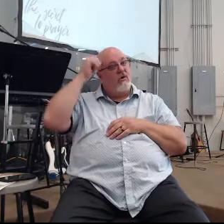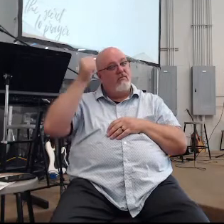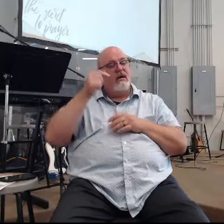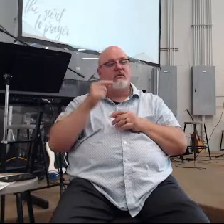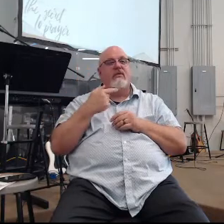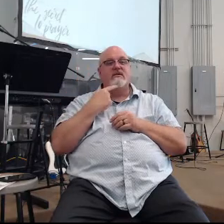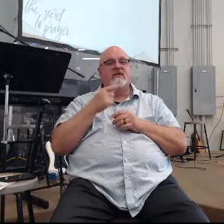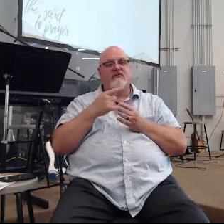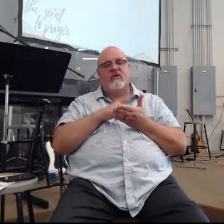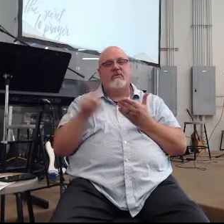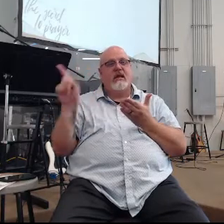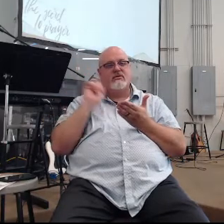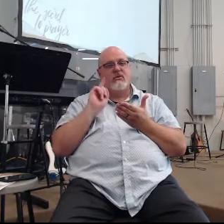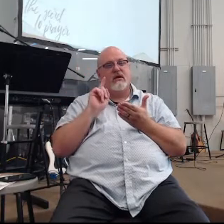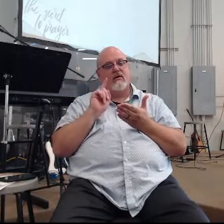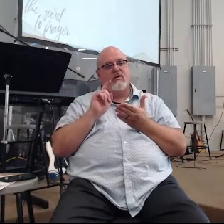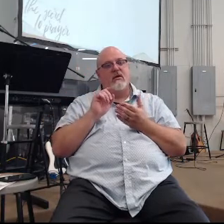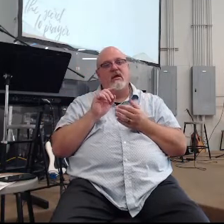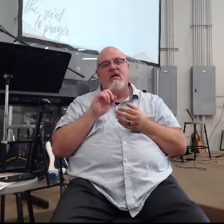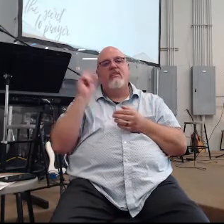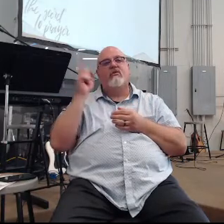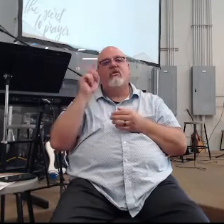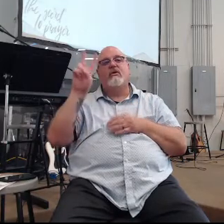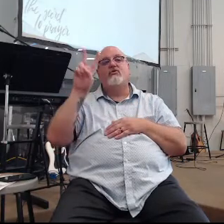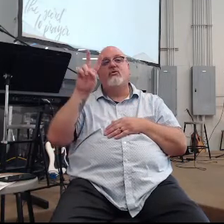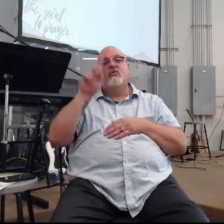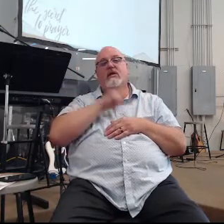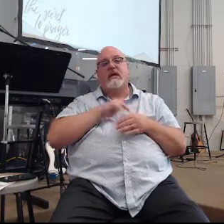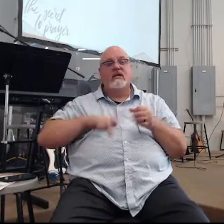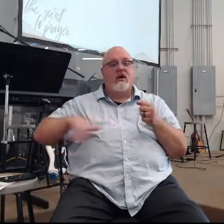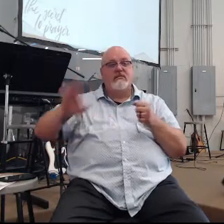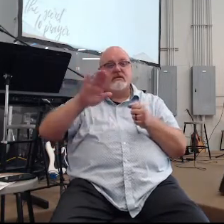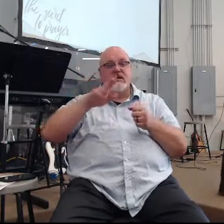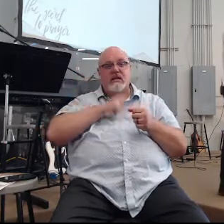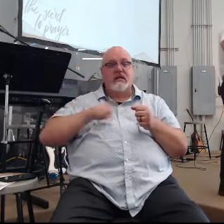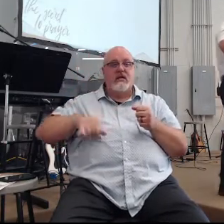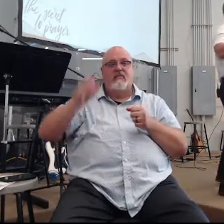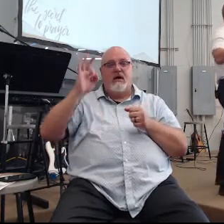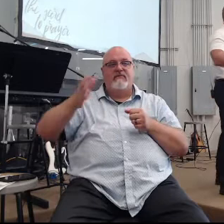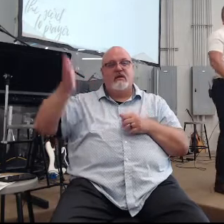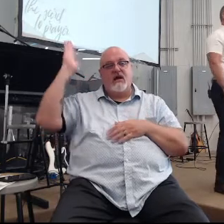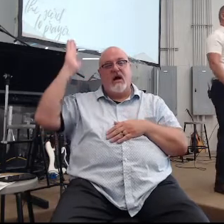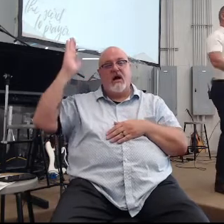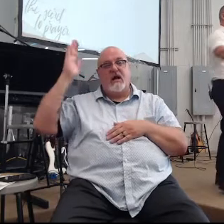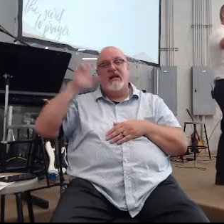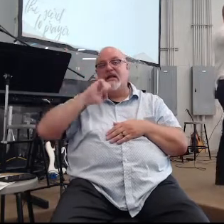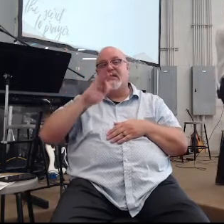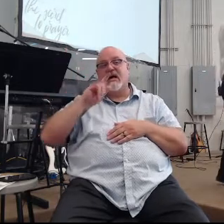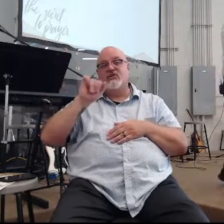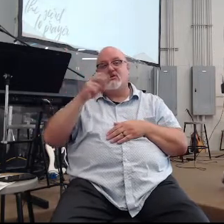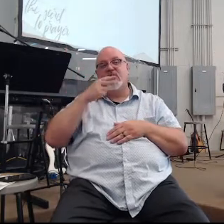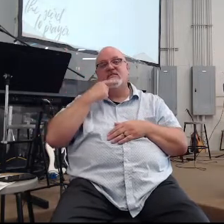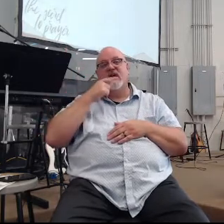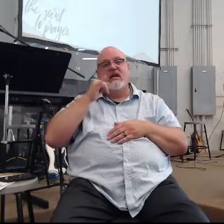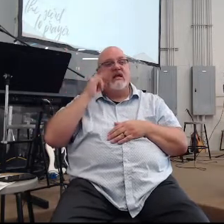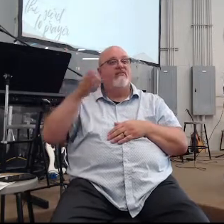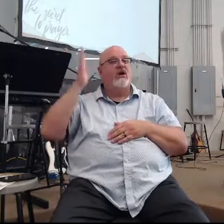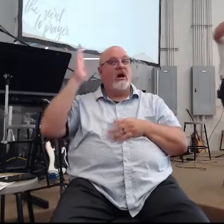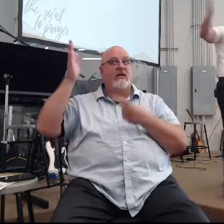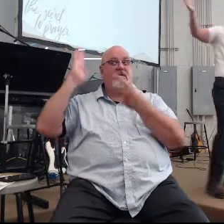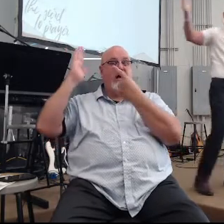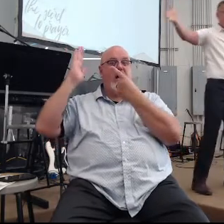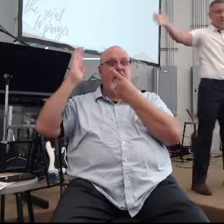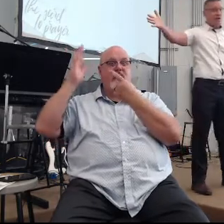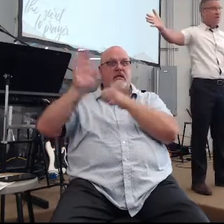message from last week so I'm not going to belabor it there are only two kingdoms there is the kingdom of God and this is what Elijah is saying if God is God